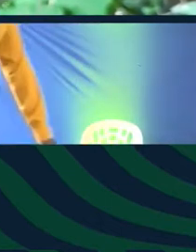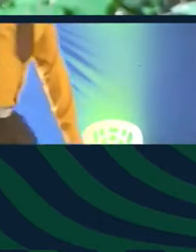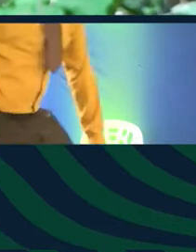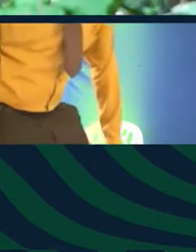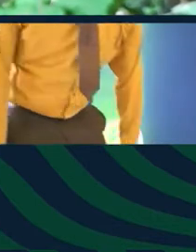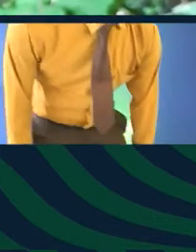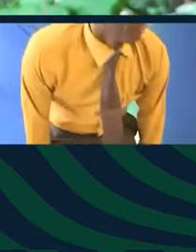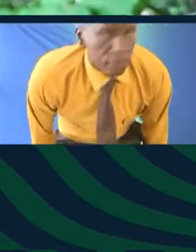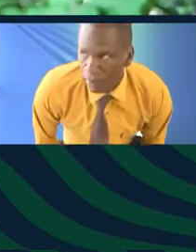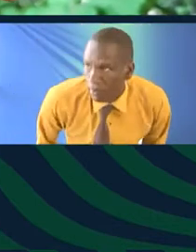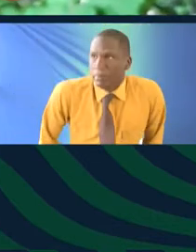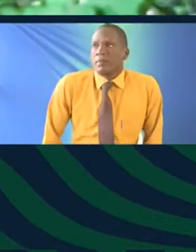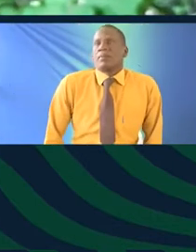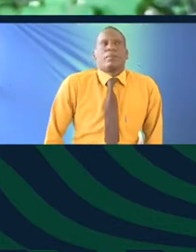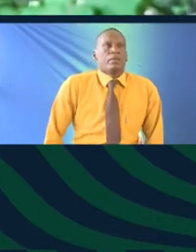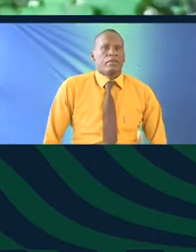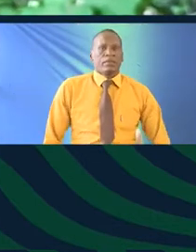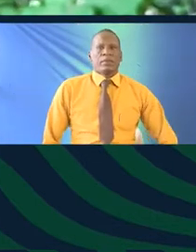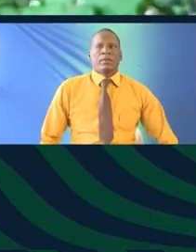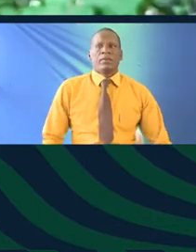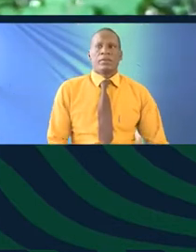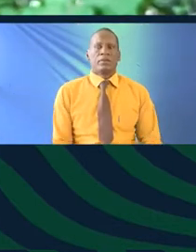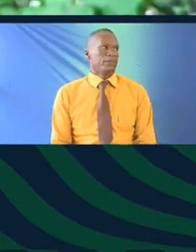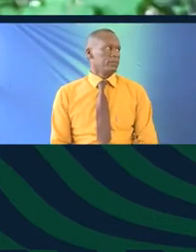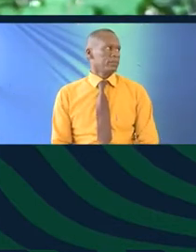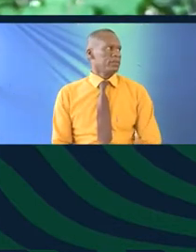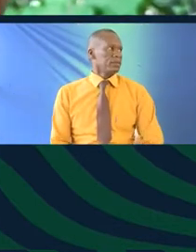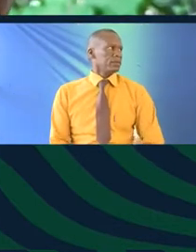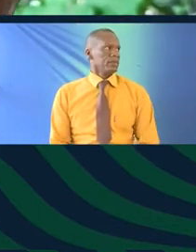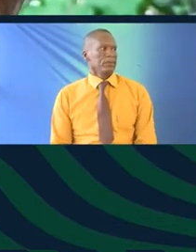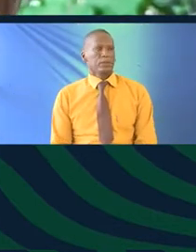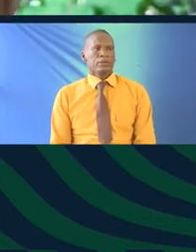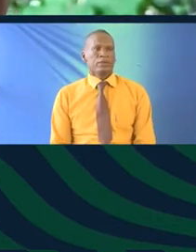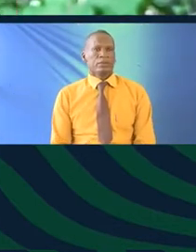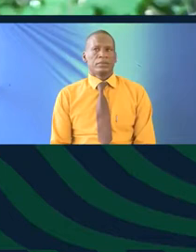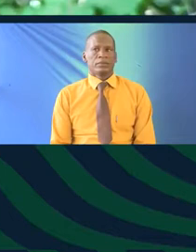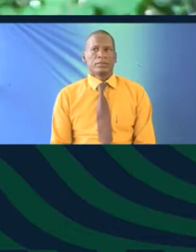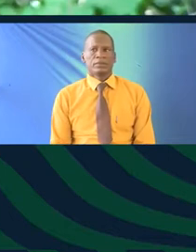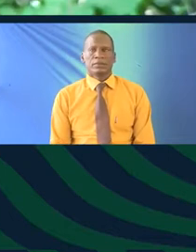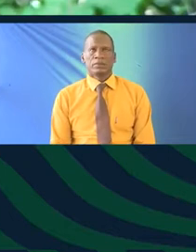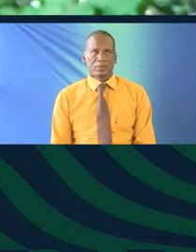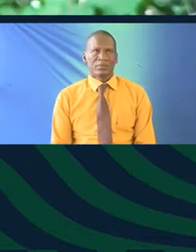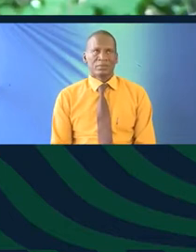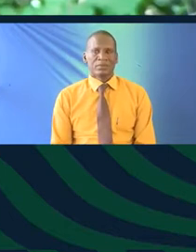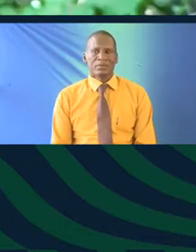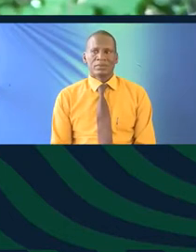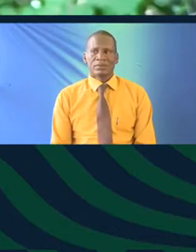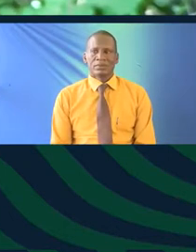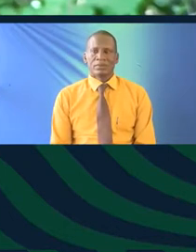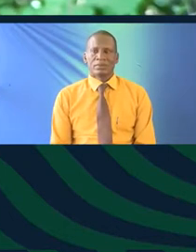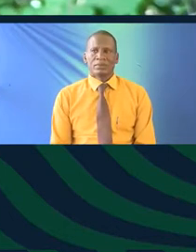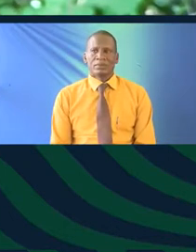of young people in their early 20s who have had what's a condition called block tubes and block tubes is caused